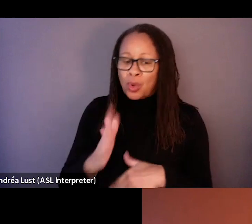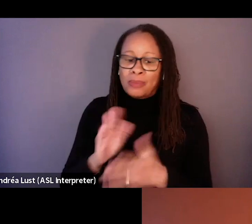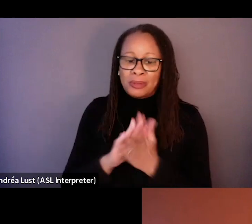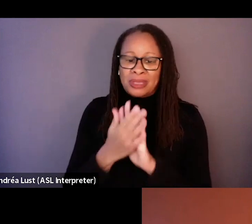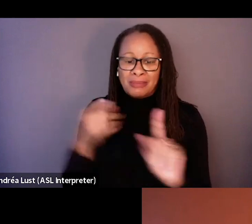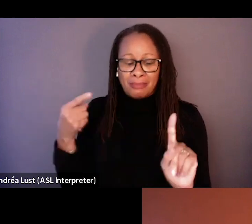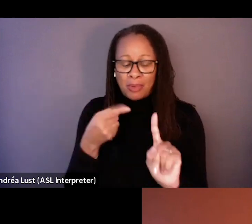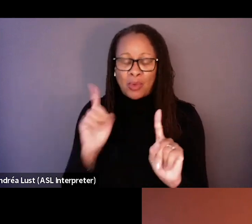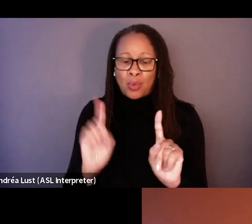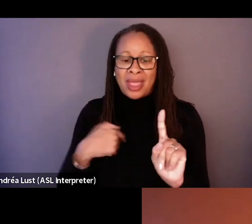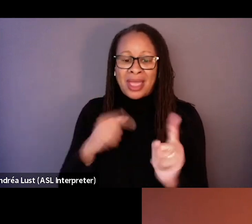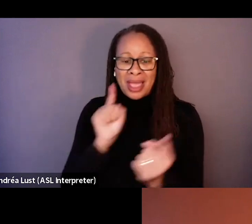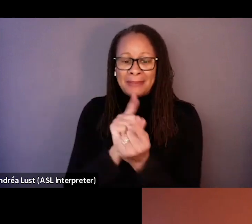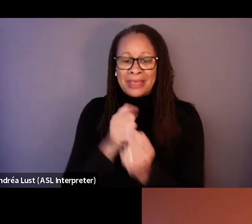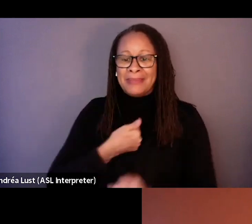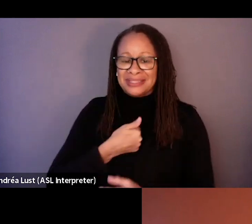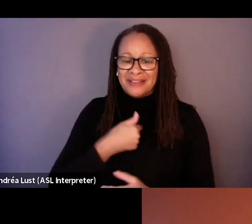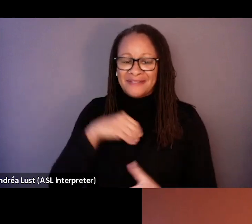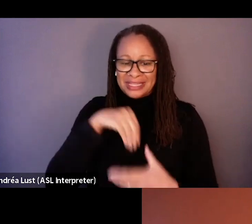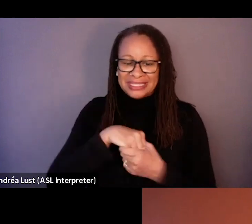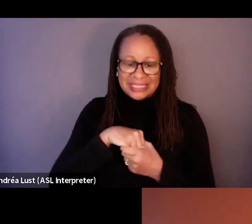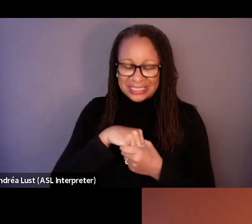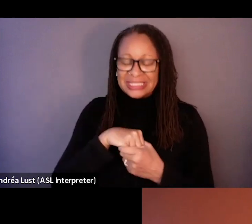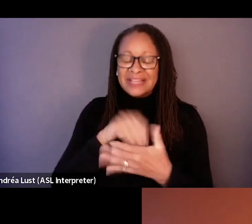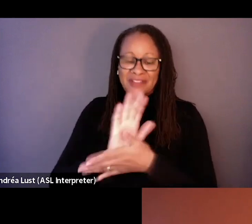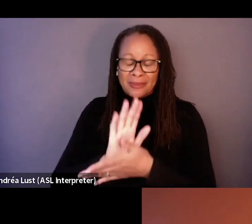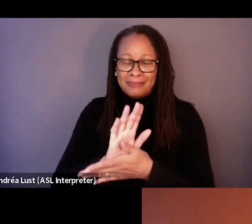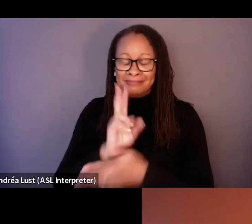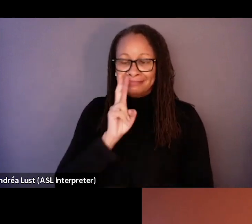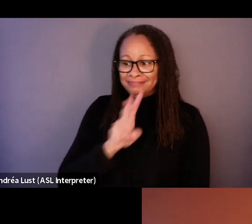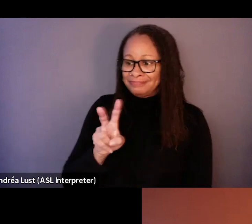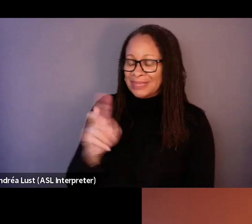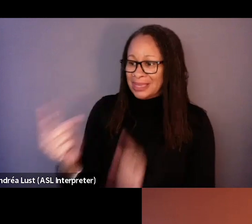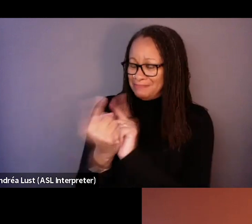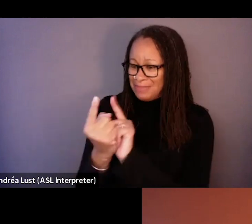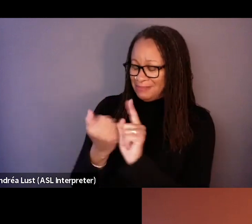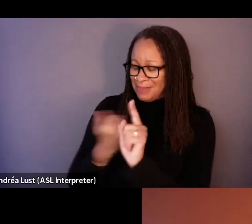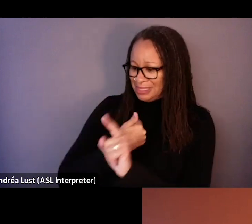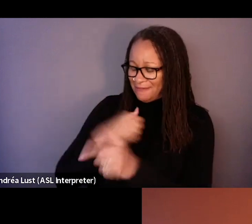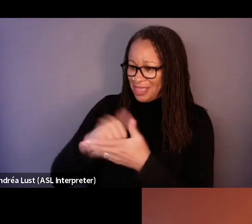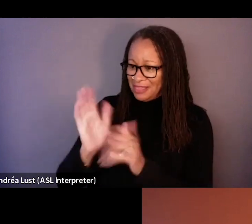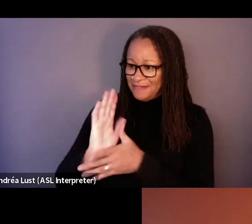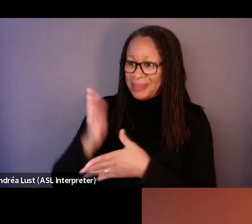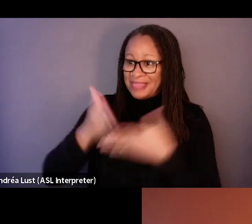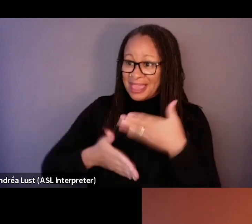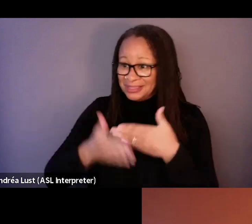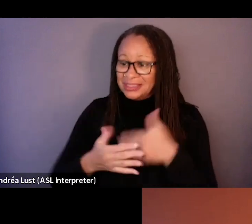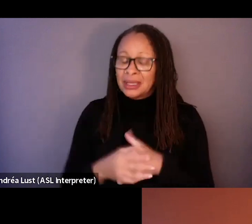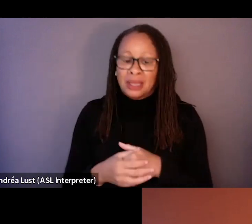point where I meet myself in this, in the film. And the minute I meet myself in the film at the end of the film,